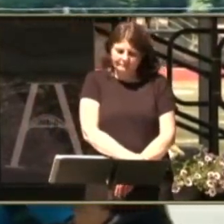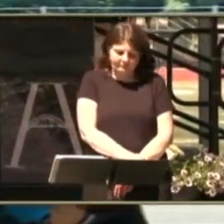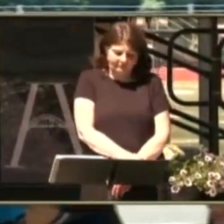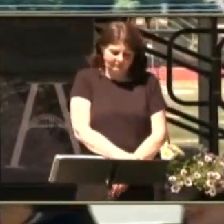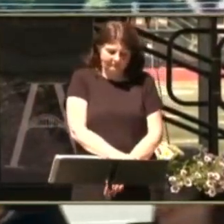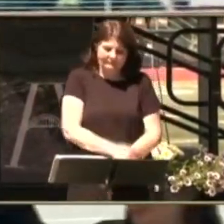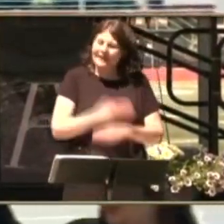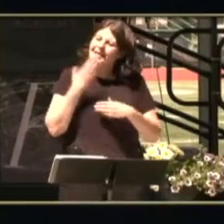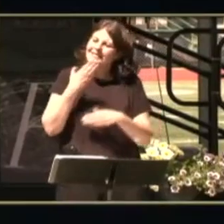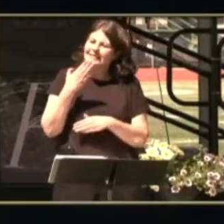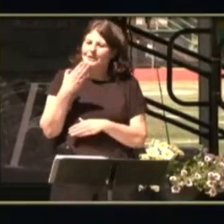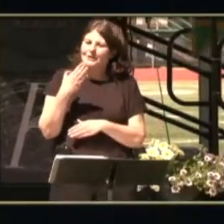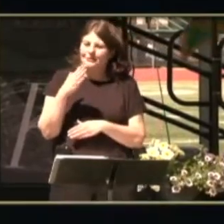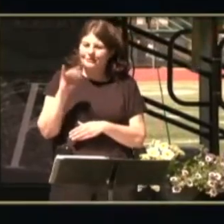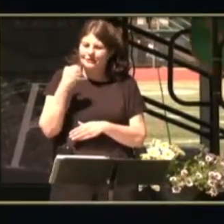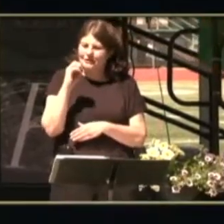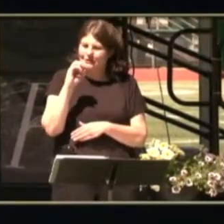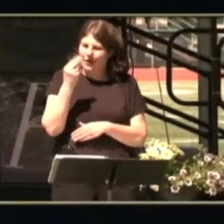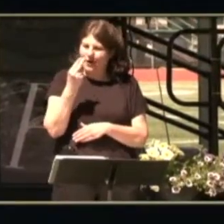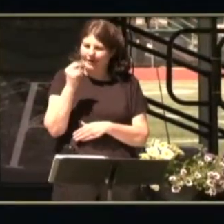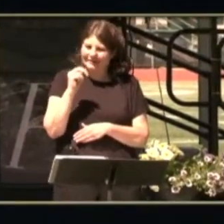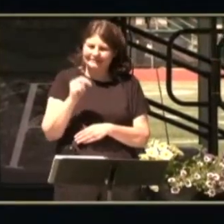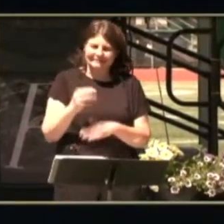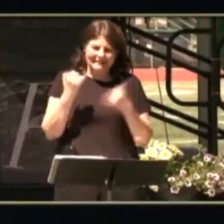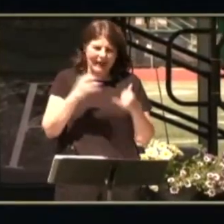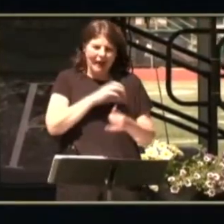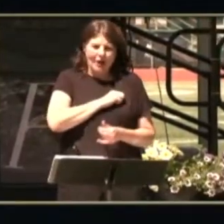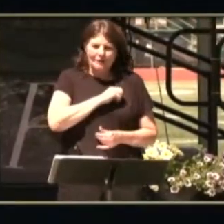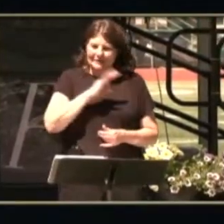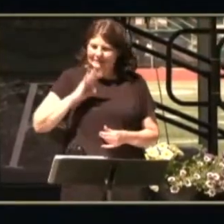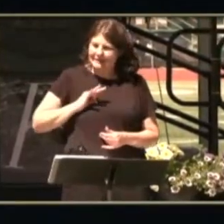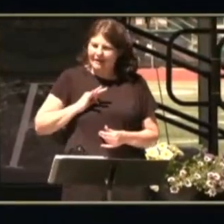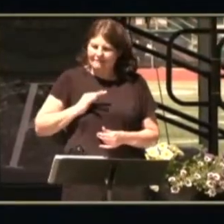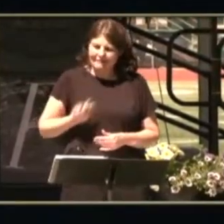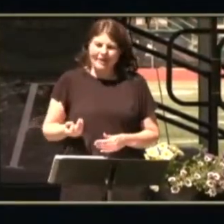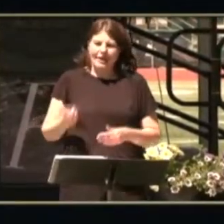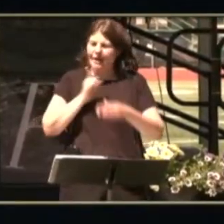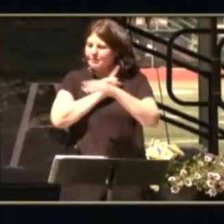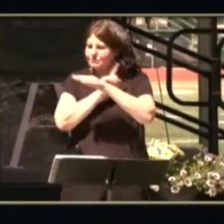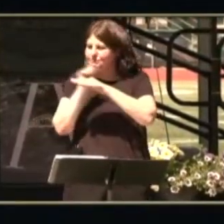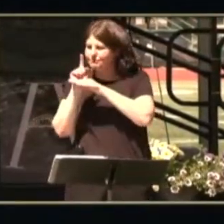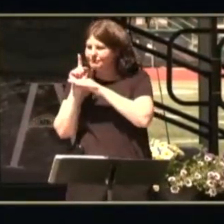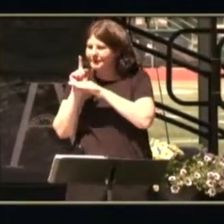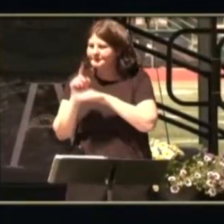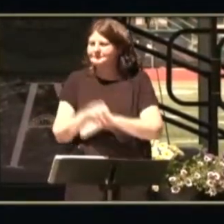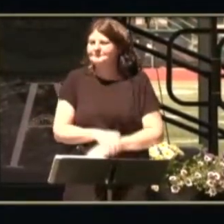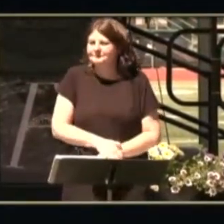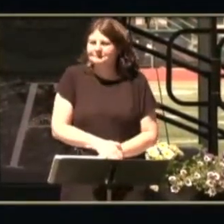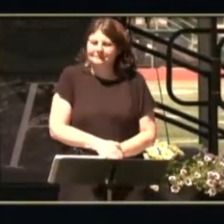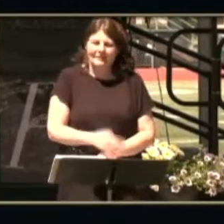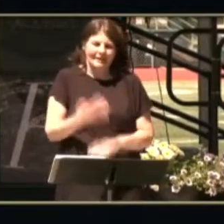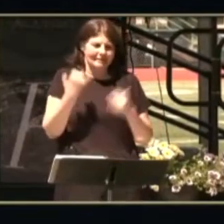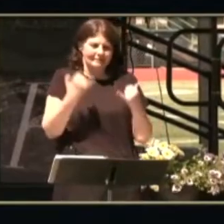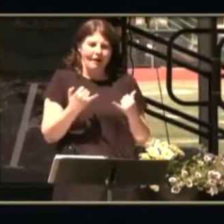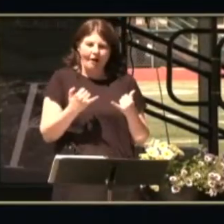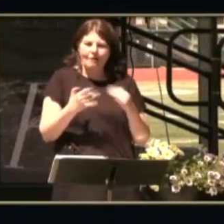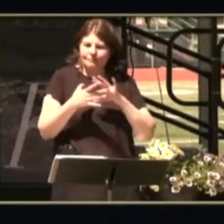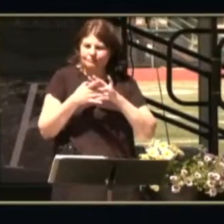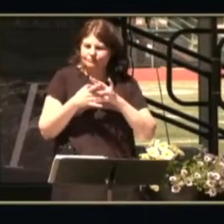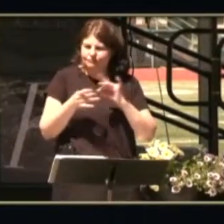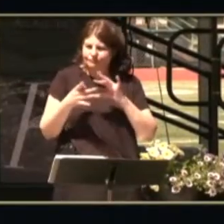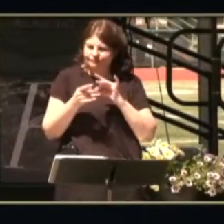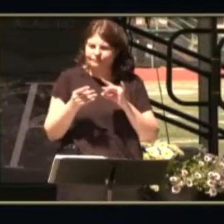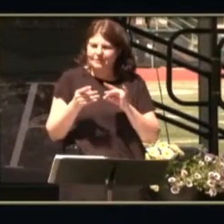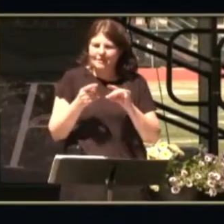thank you john and now staff from archway can now join me on stage we will now hear from the